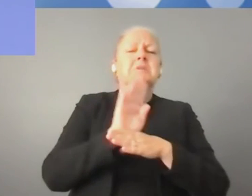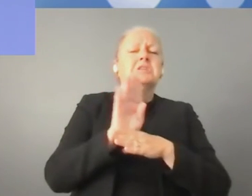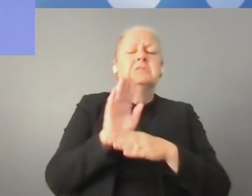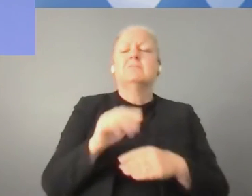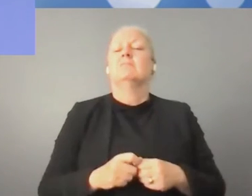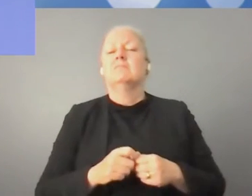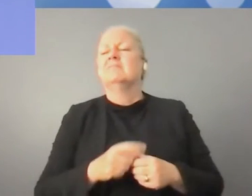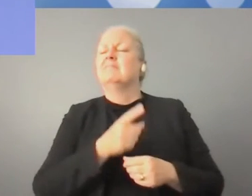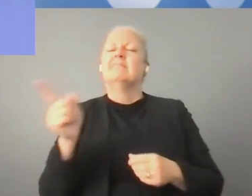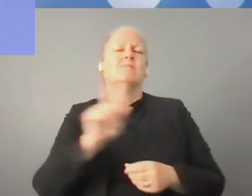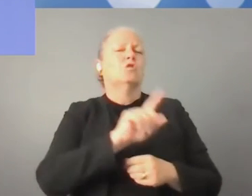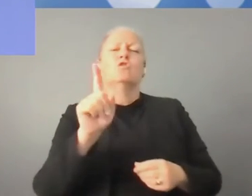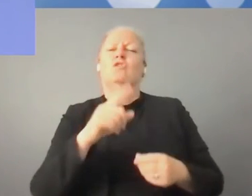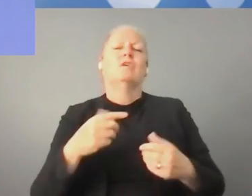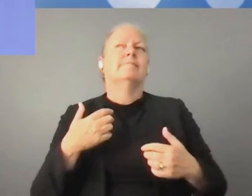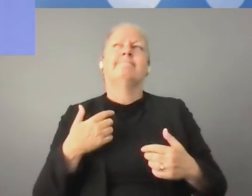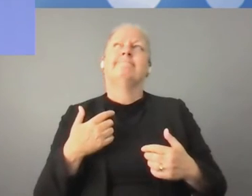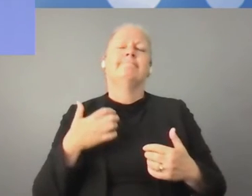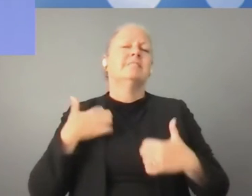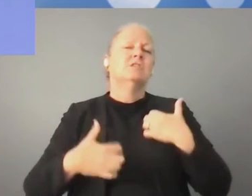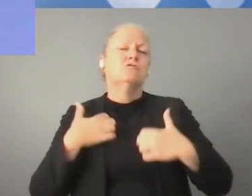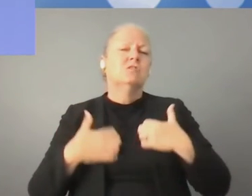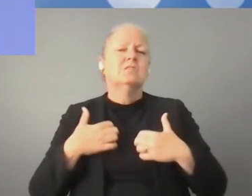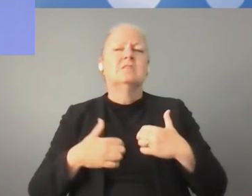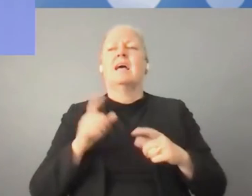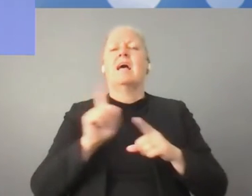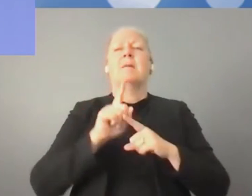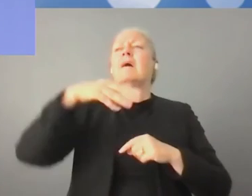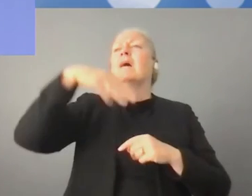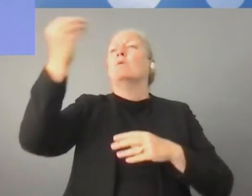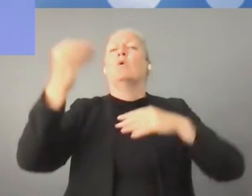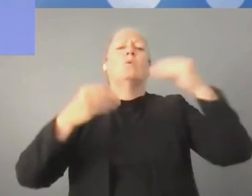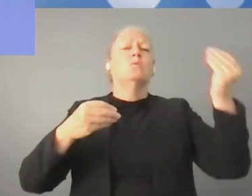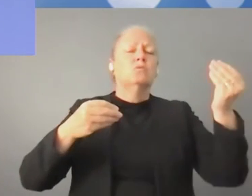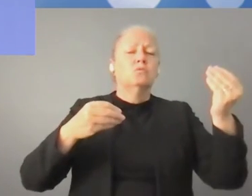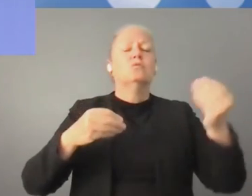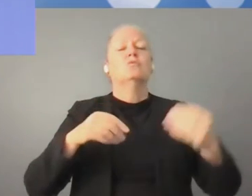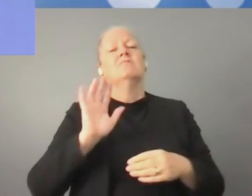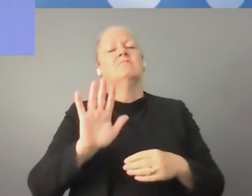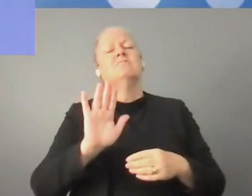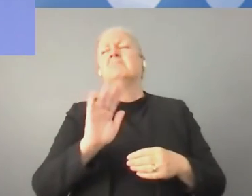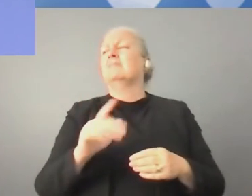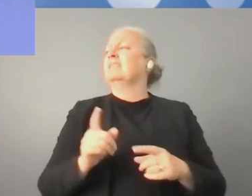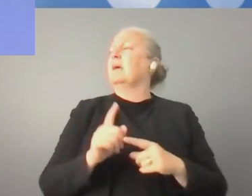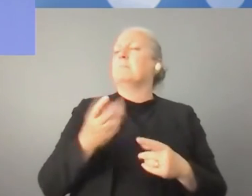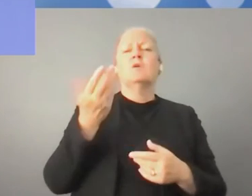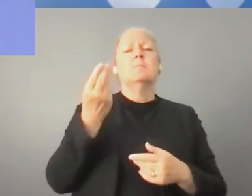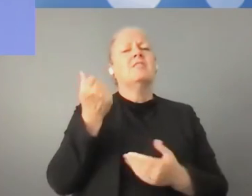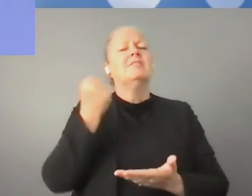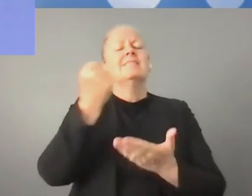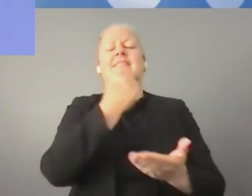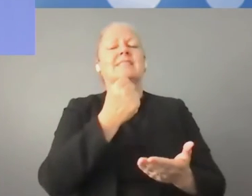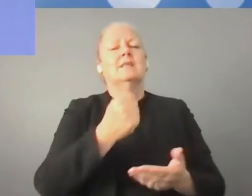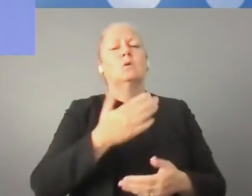interested in foreign investment. They talk about organic growth. So, again, they like what they do.